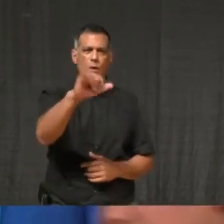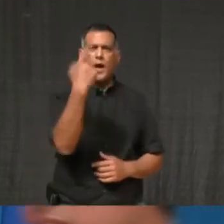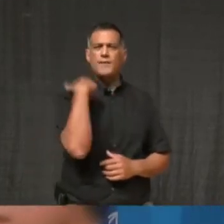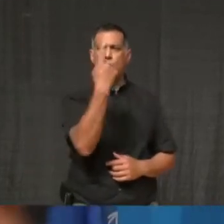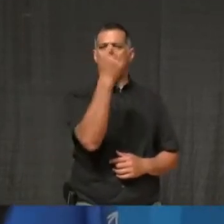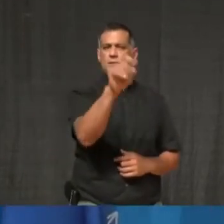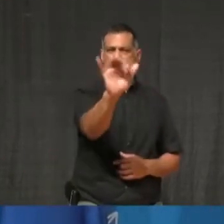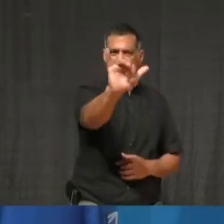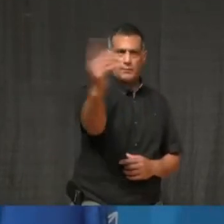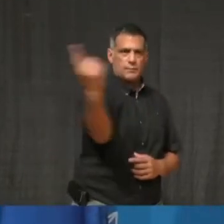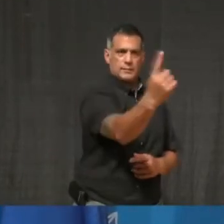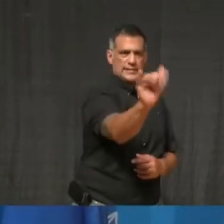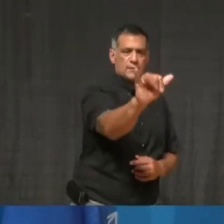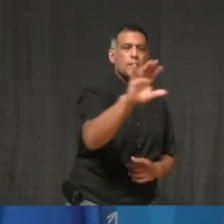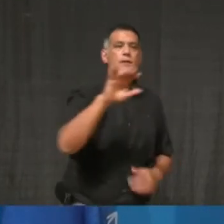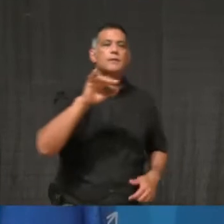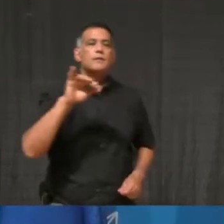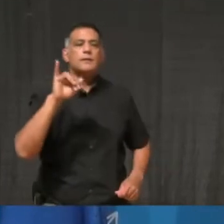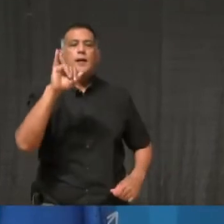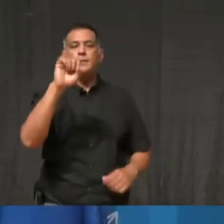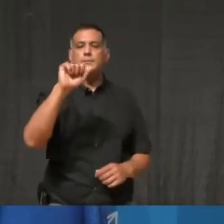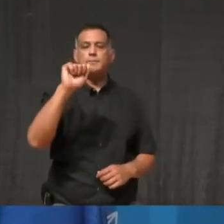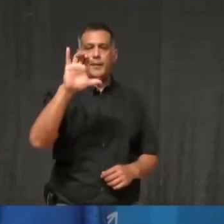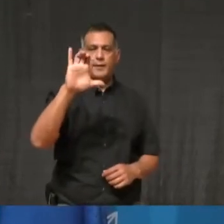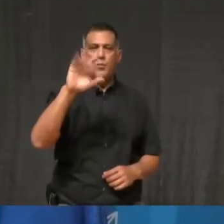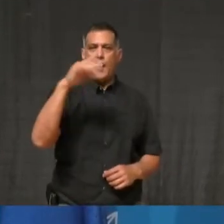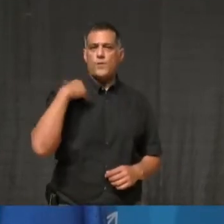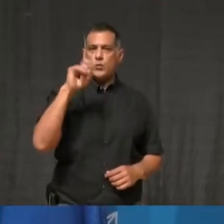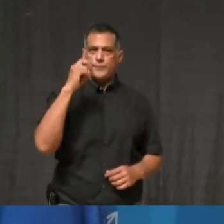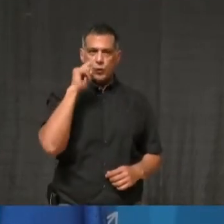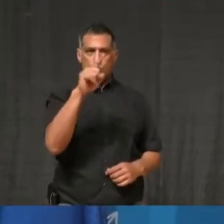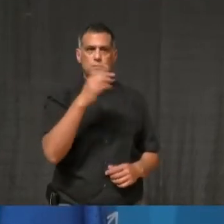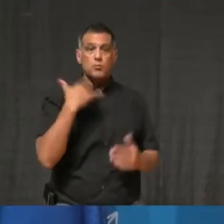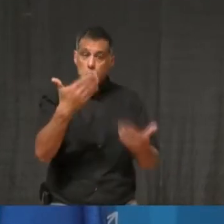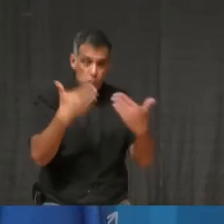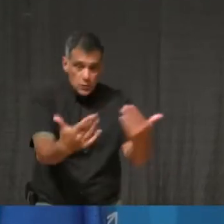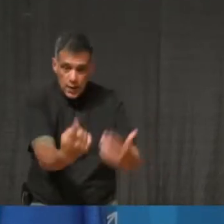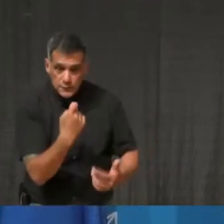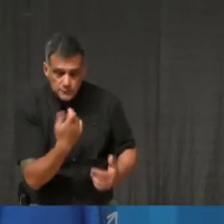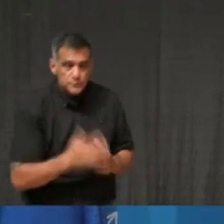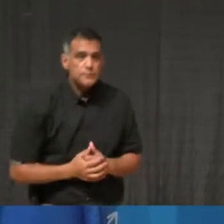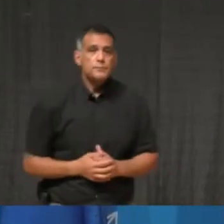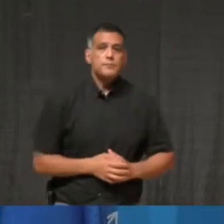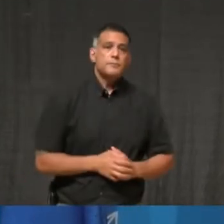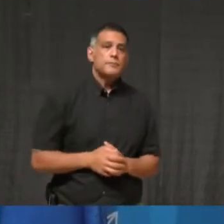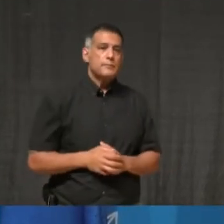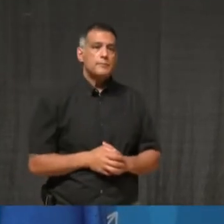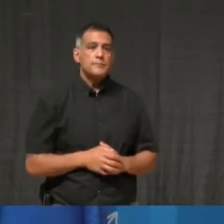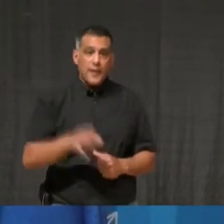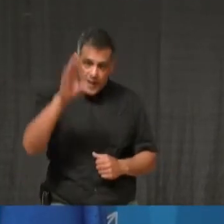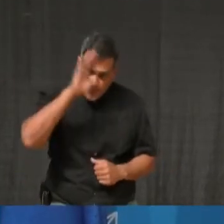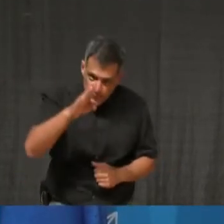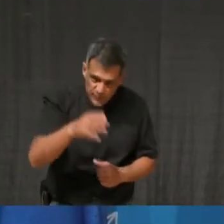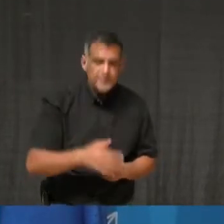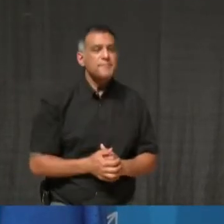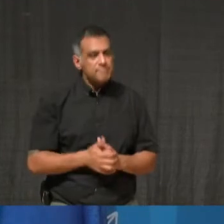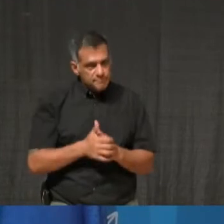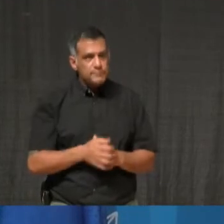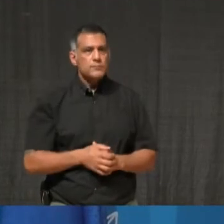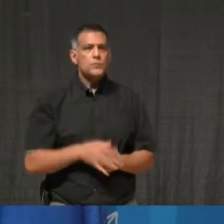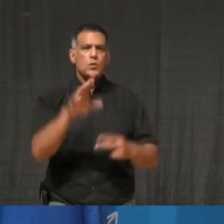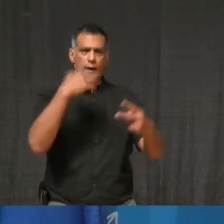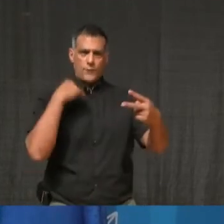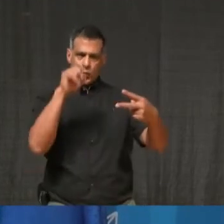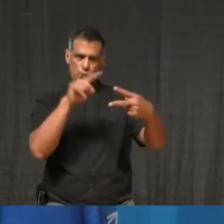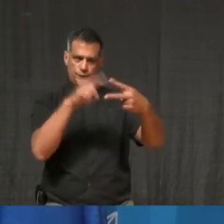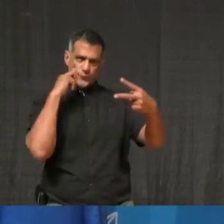Isaac Callaghan, The Pointer, and it's for Dr. Lowe. Isaac, please go ahead. Perfect, thanks. Go ahead, Isaac. Hi, Isaac. Both my questions are for you, so I'm